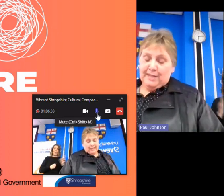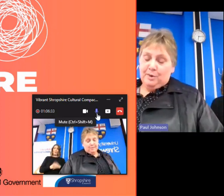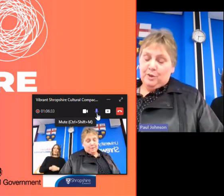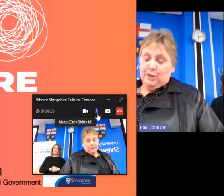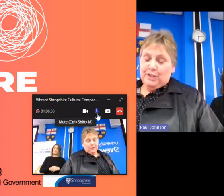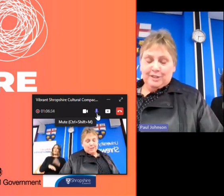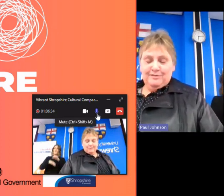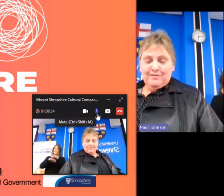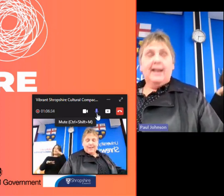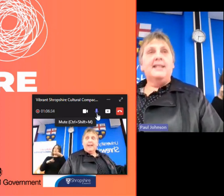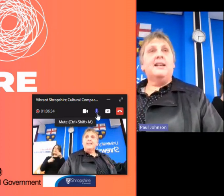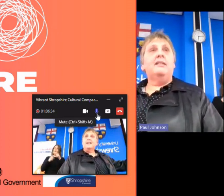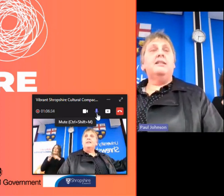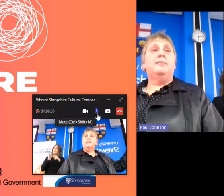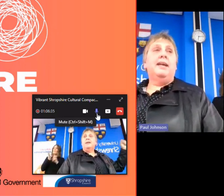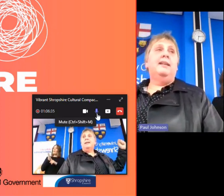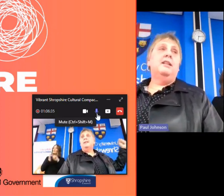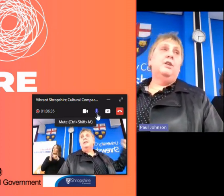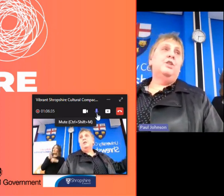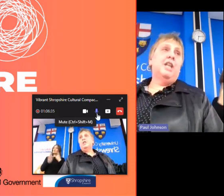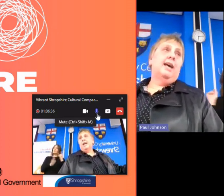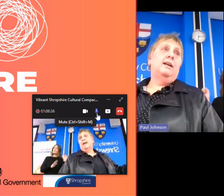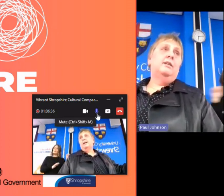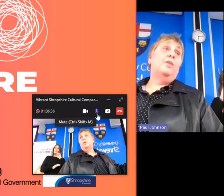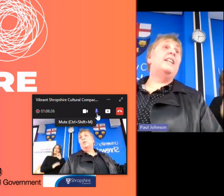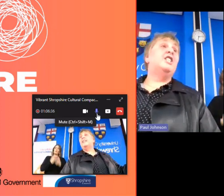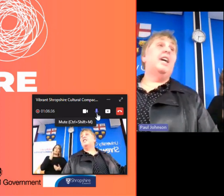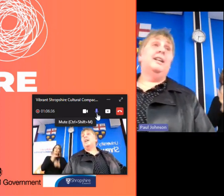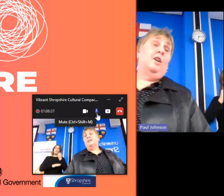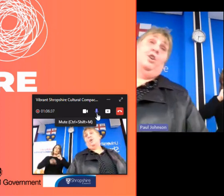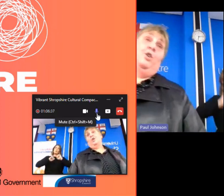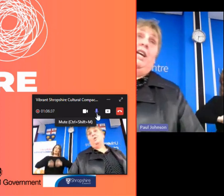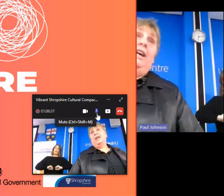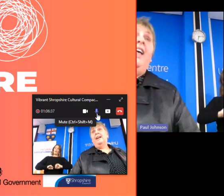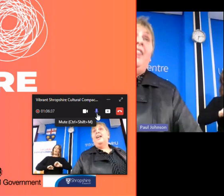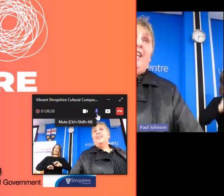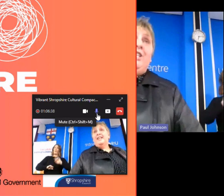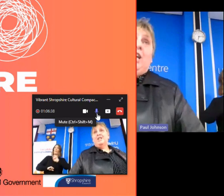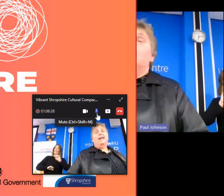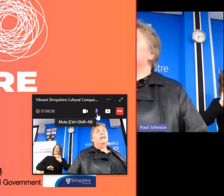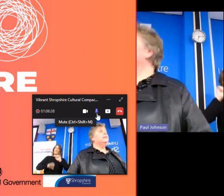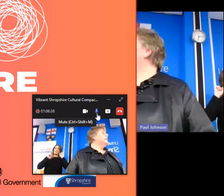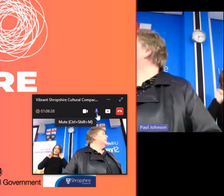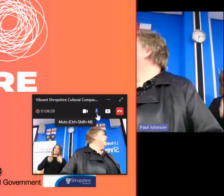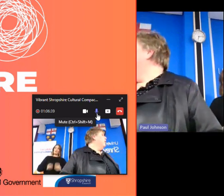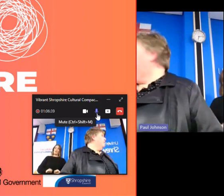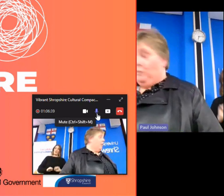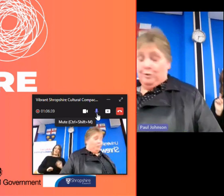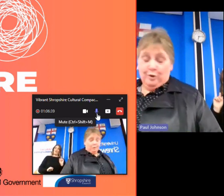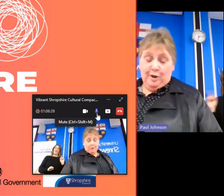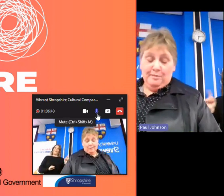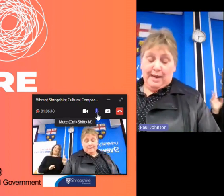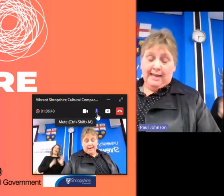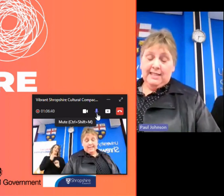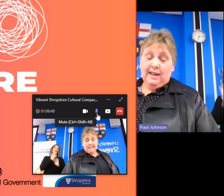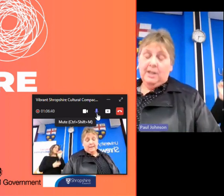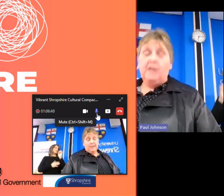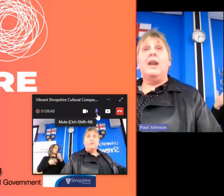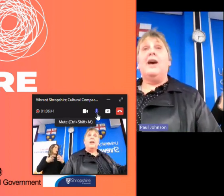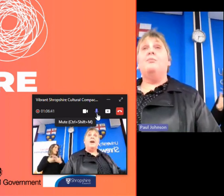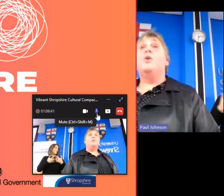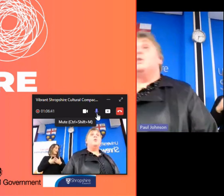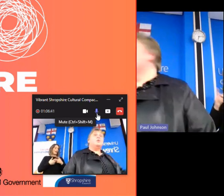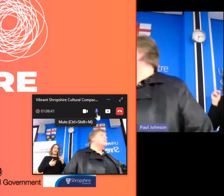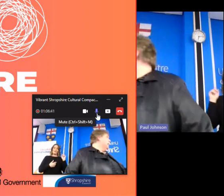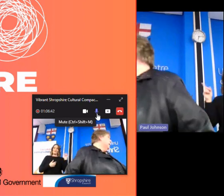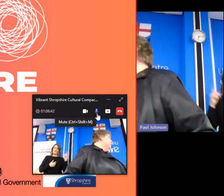professor paul johnson is going to be the new chair or the chair not new chair the chair of the cultural compact and